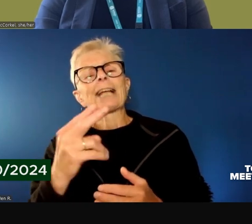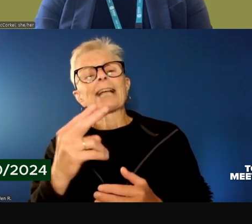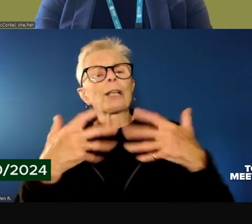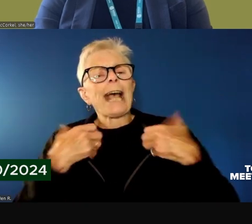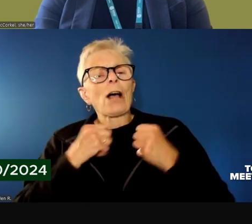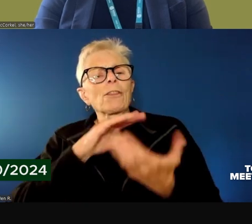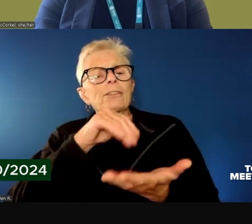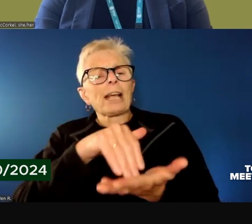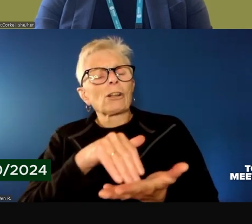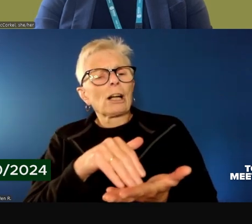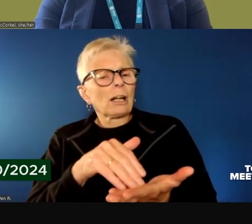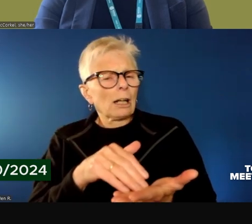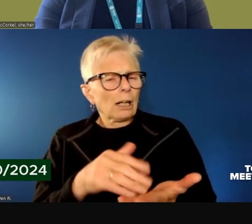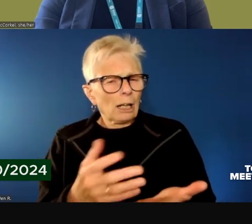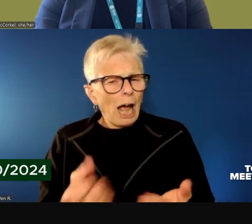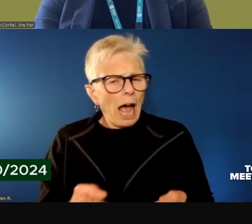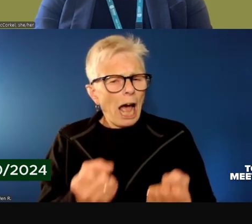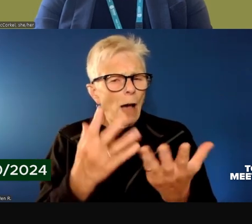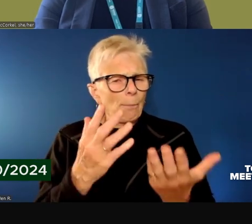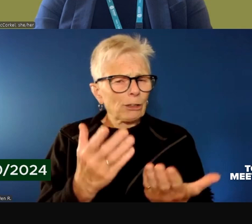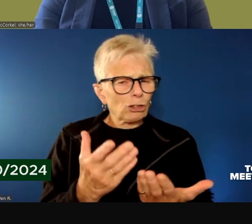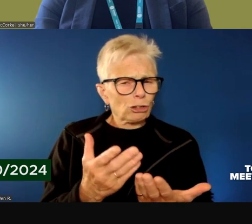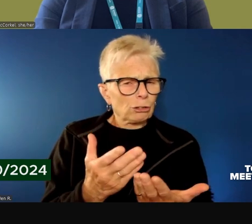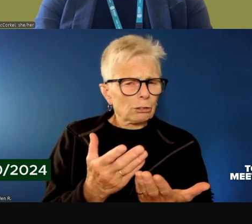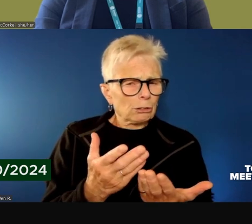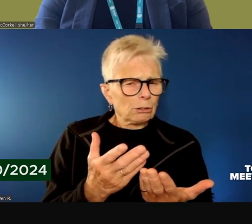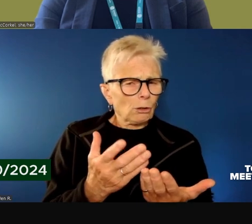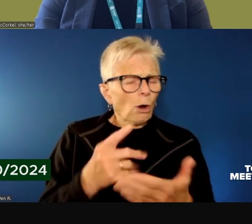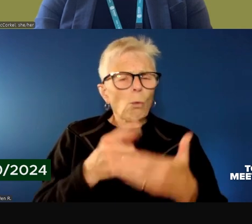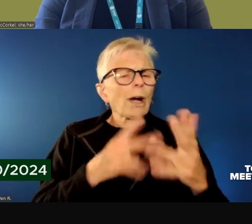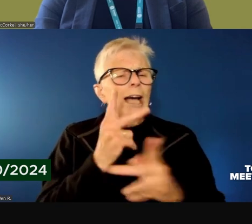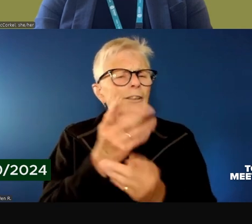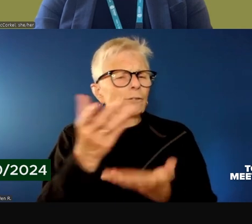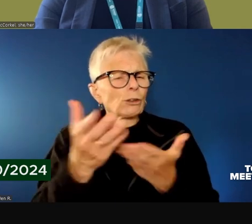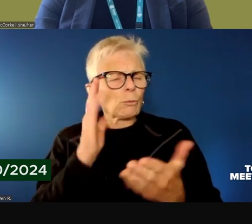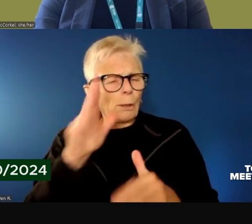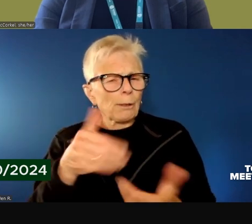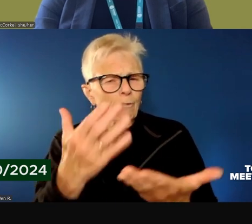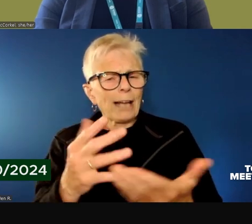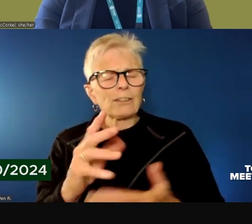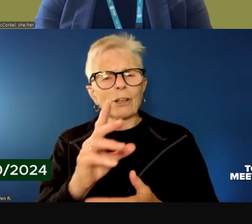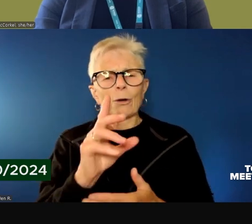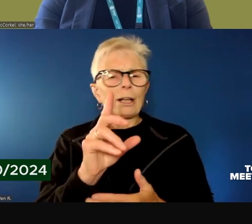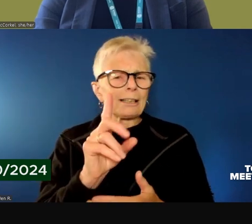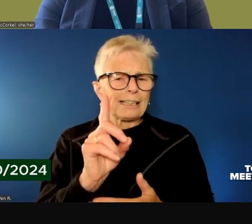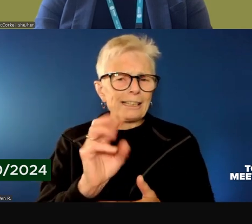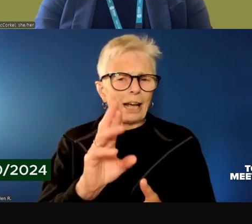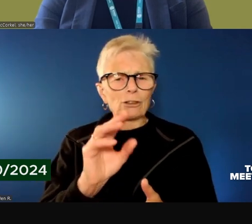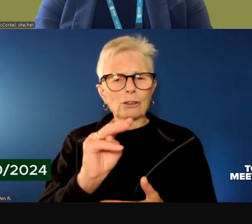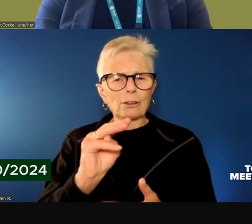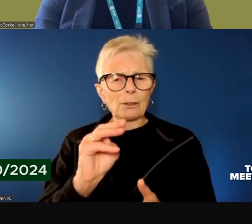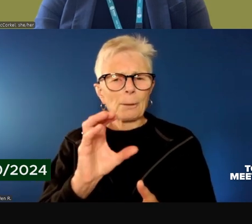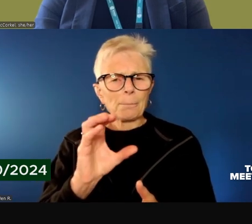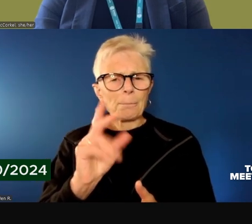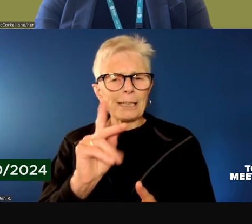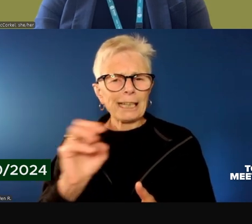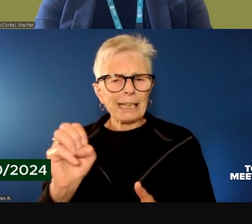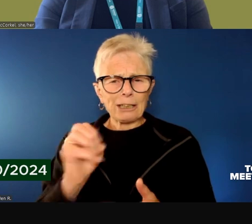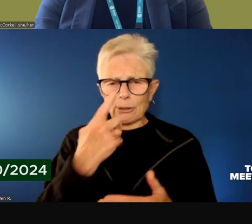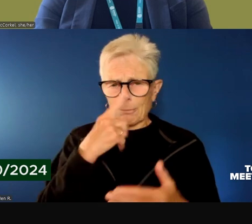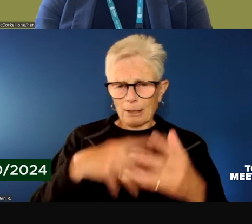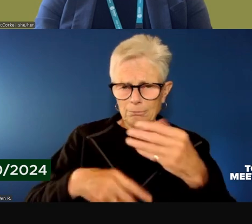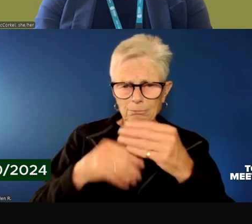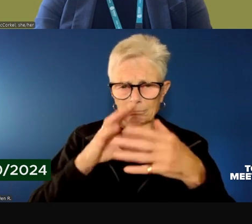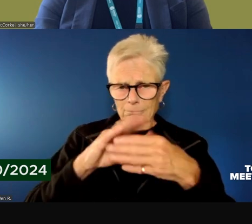in the mental health urgent care. So, Dr. McKee, we would welcome you to weigh in here. But the questions